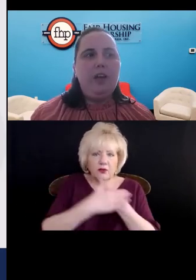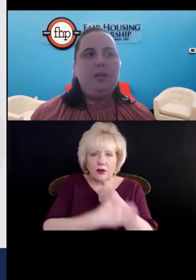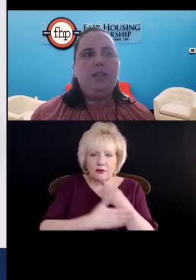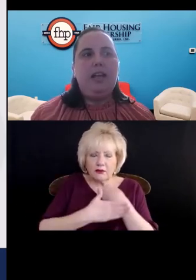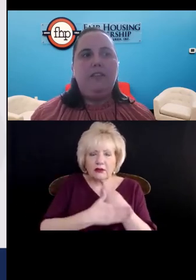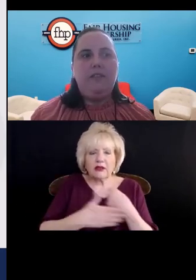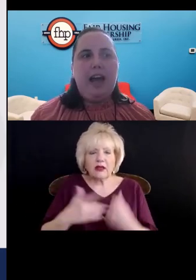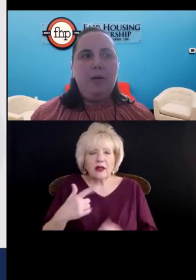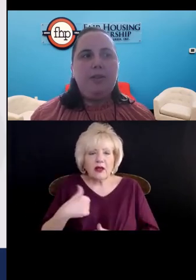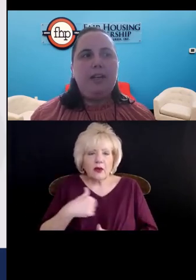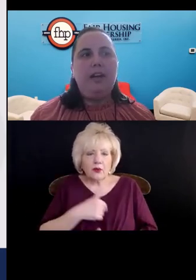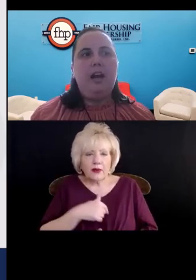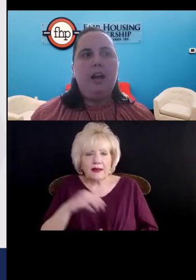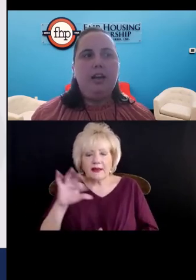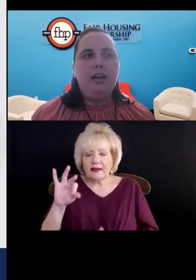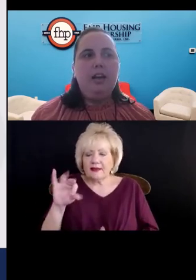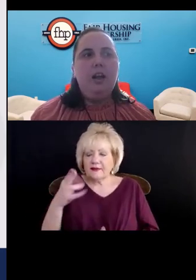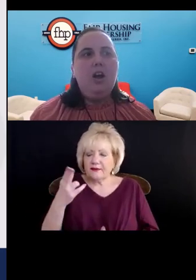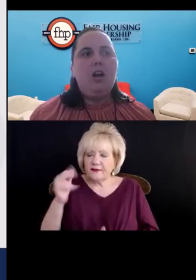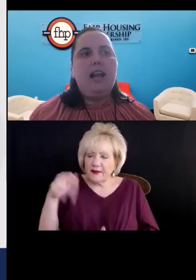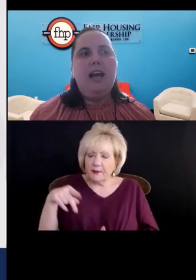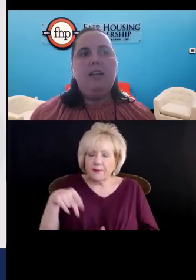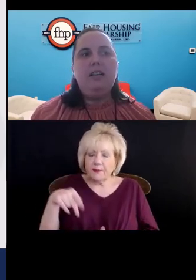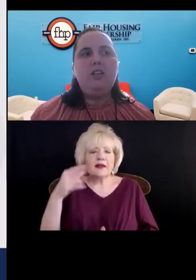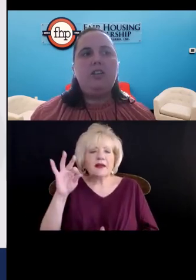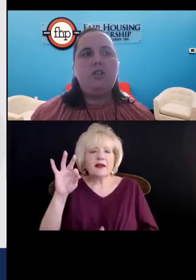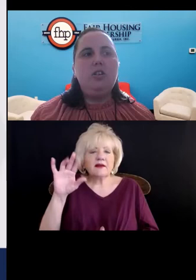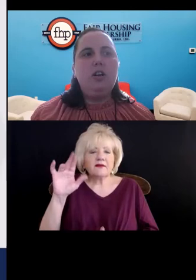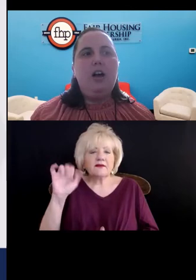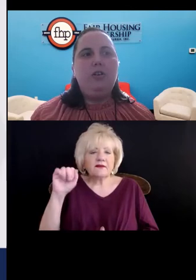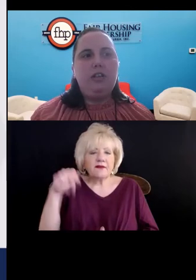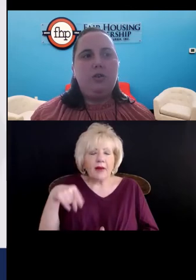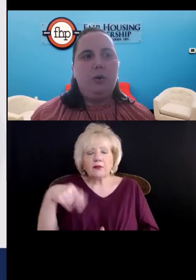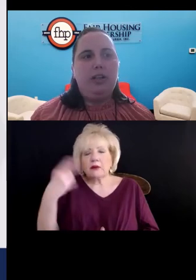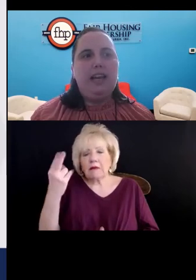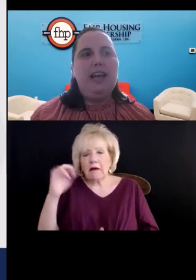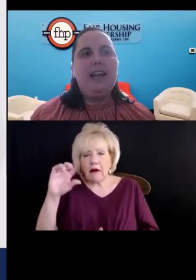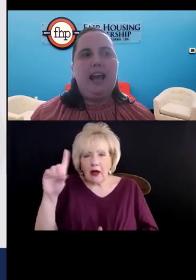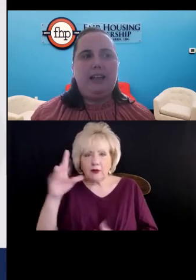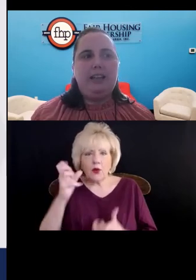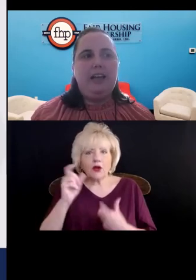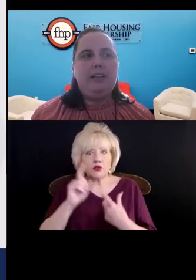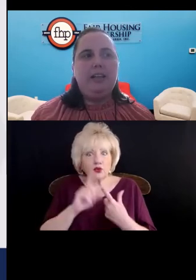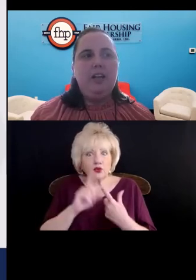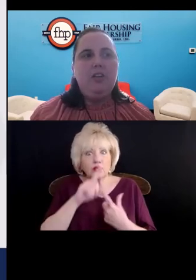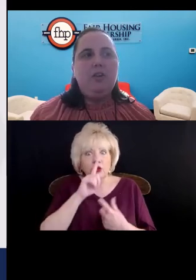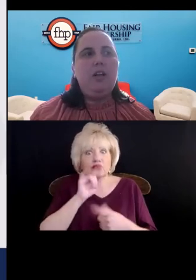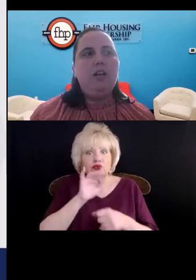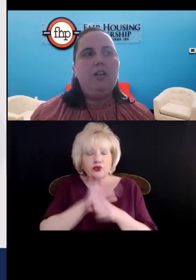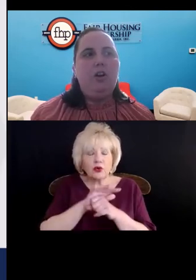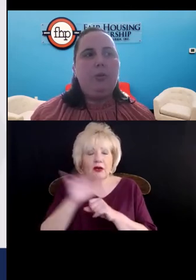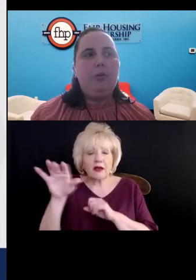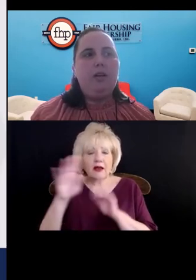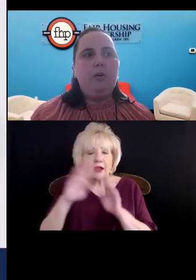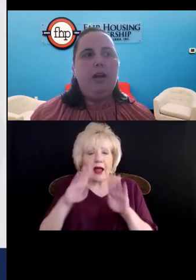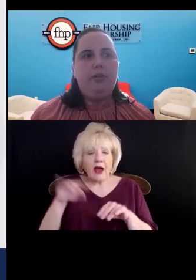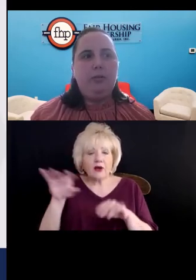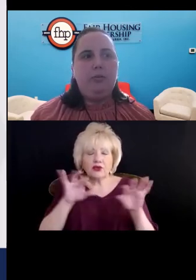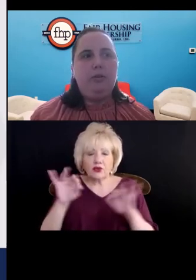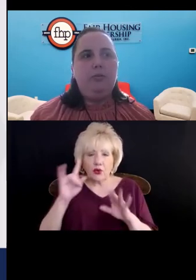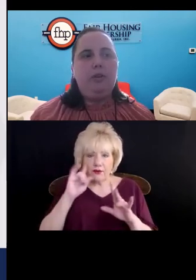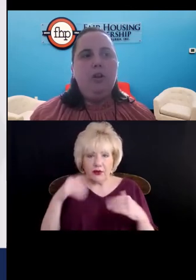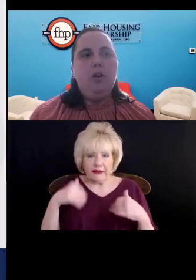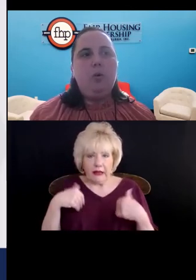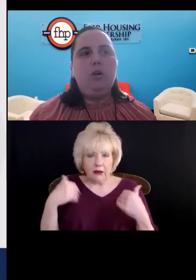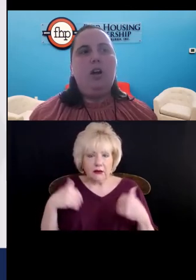as FIPS and FAPS and HUD are tasked to ensure housing choice and access for young adults with mental health